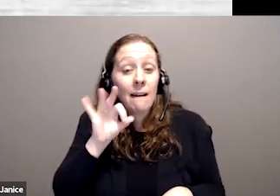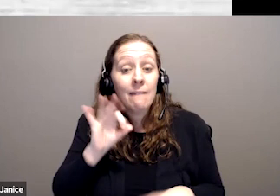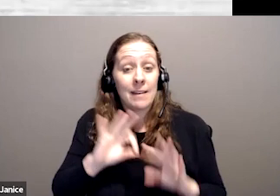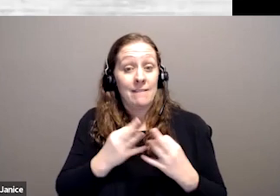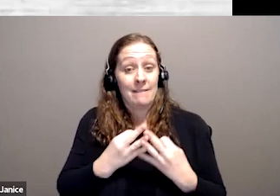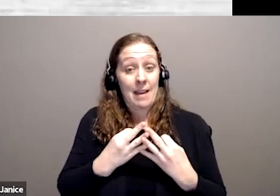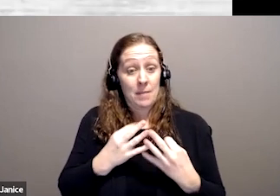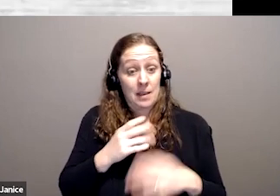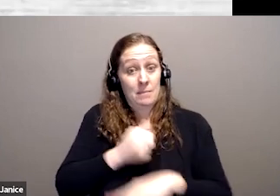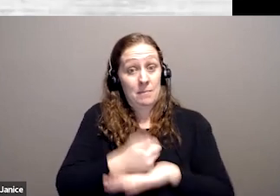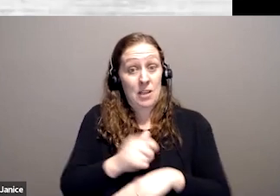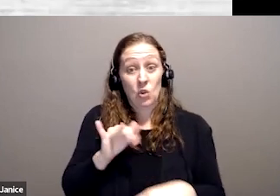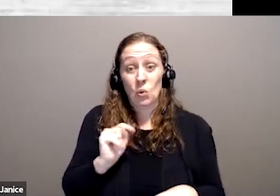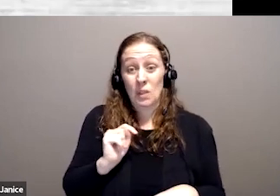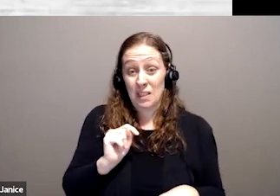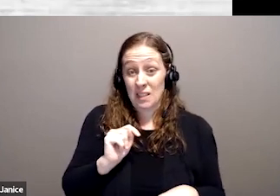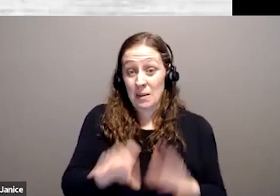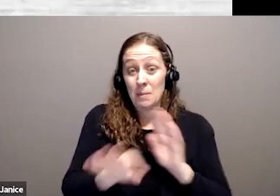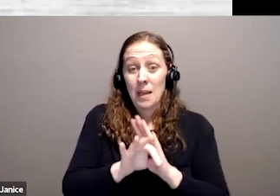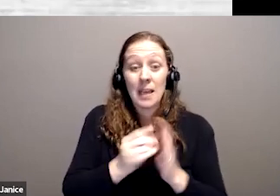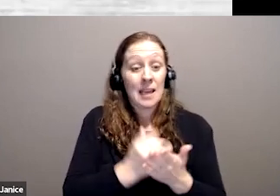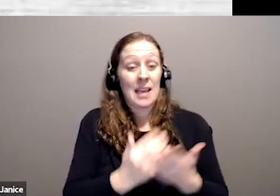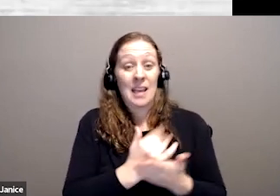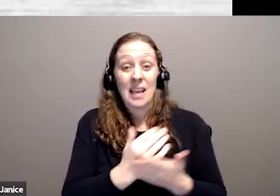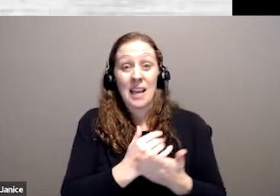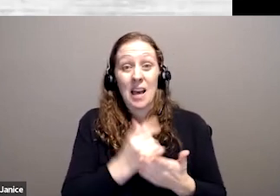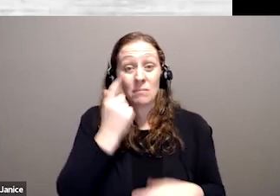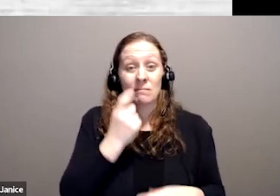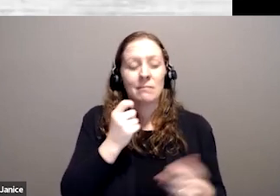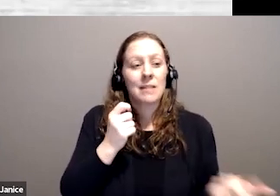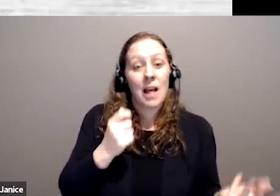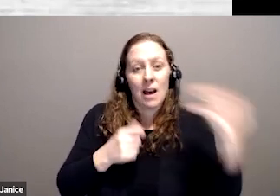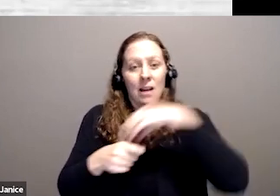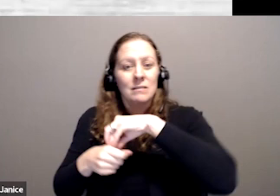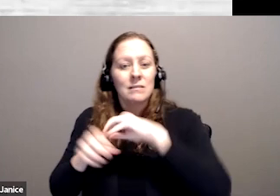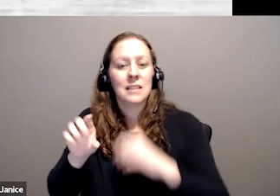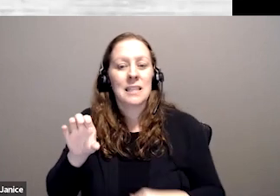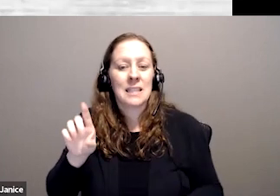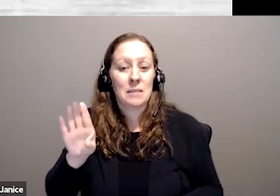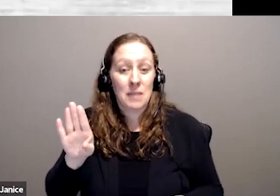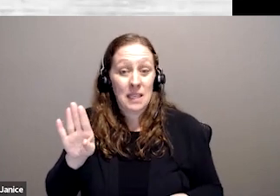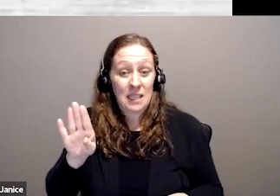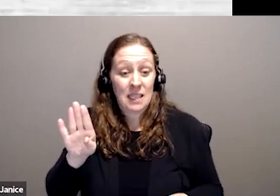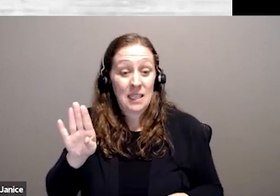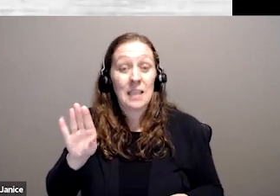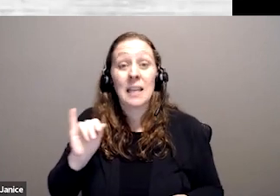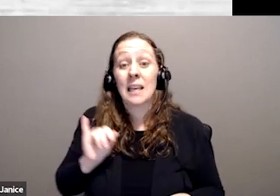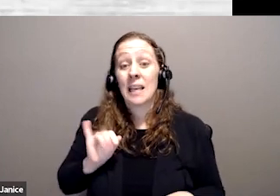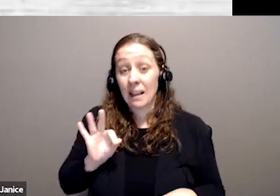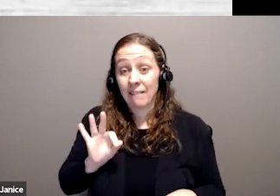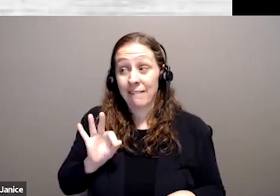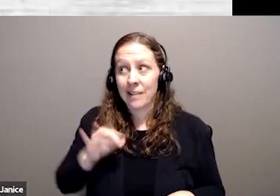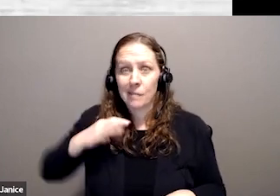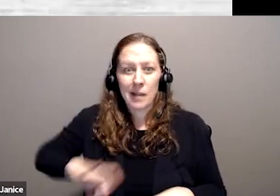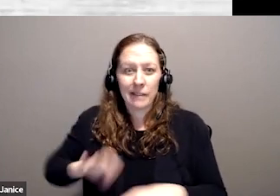unit is chosen, then income assistance, as we know it, could be folded into the CDB if the benefits are adequate. So